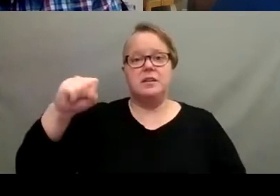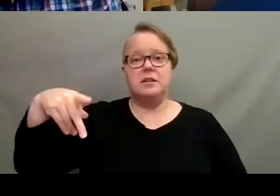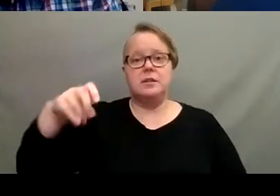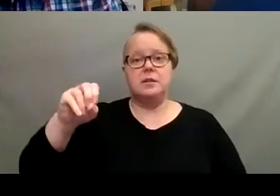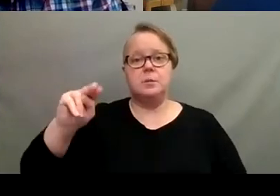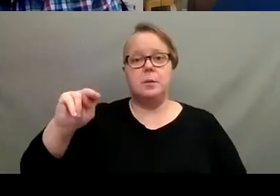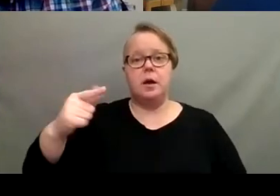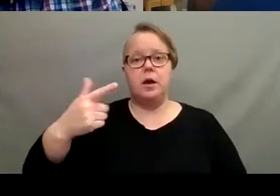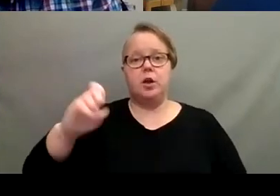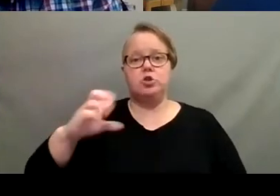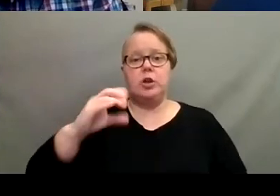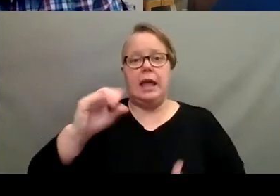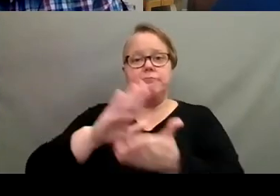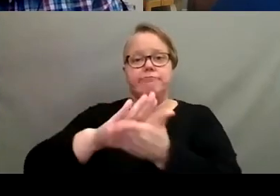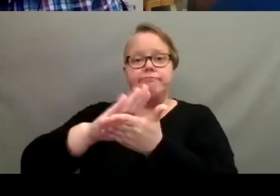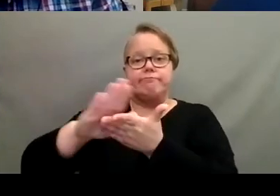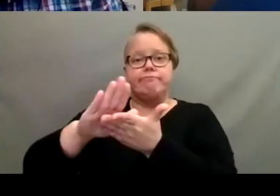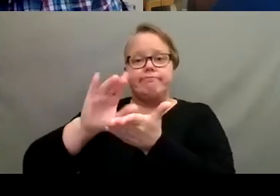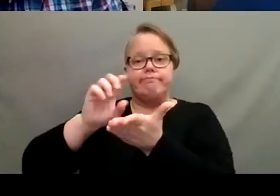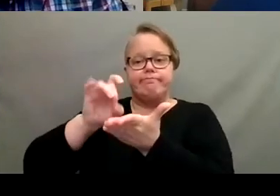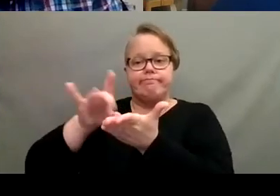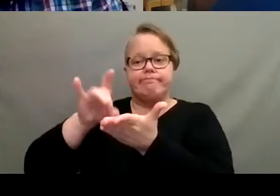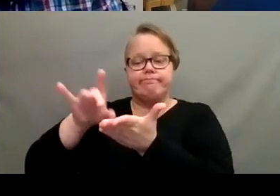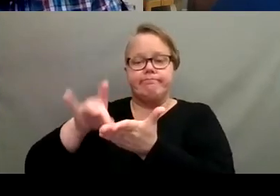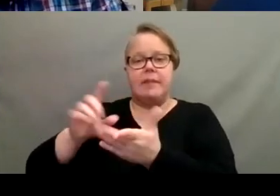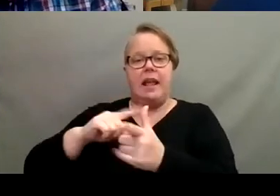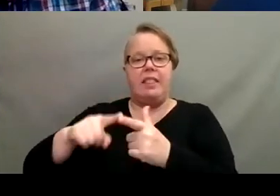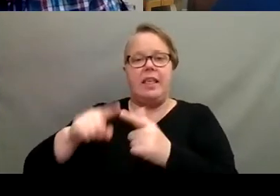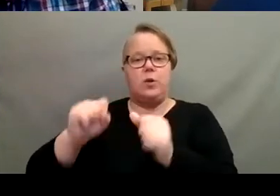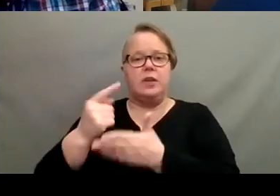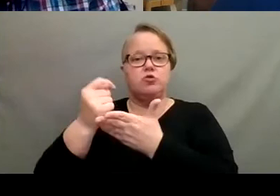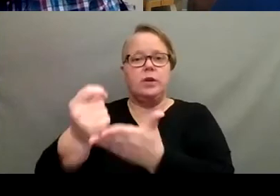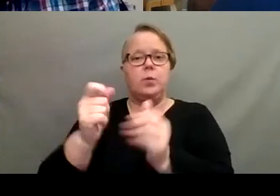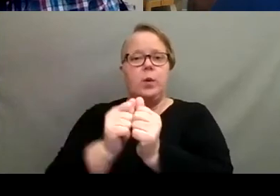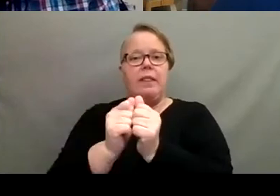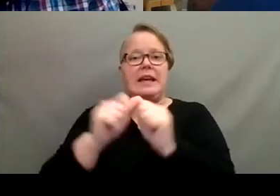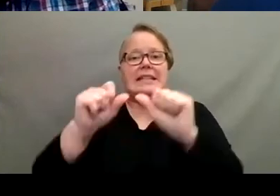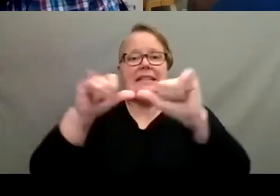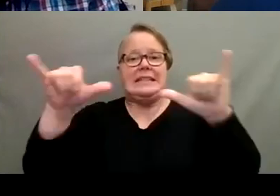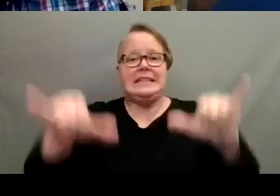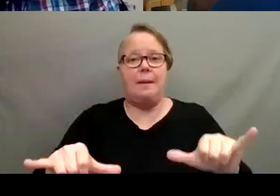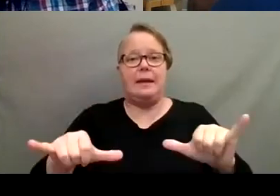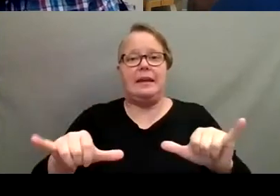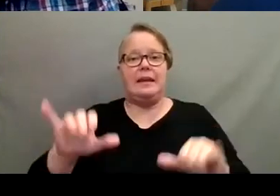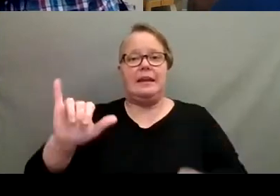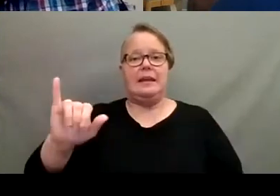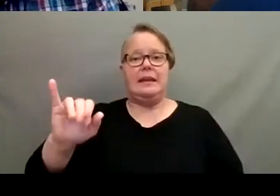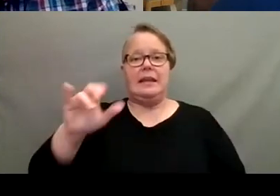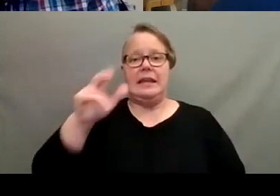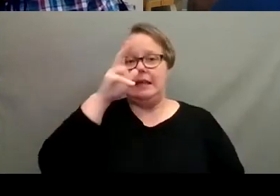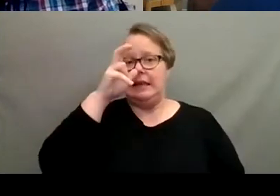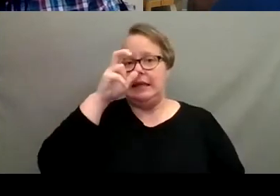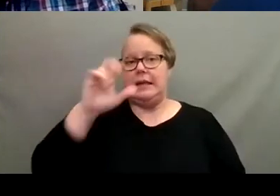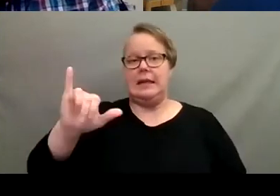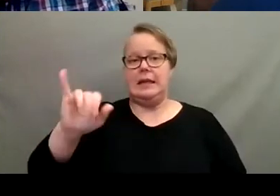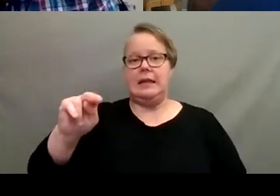stuff off, kind of scrape them off. Um, then you could treat them with some kind of systemic, uh, insecticide, just make sure it's labeled for,